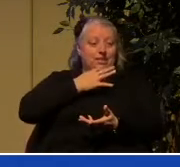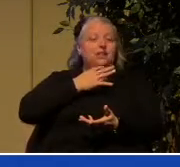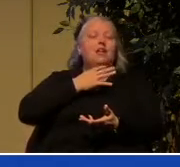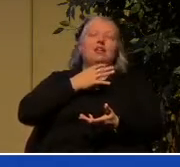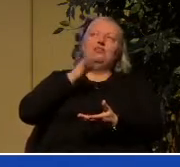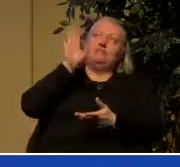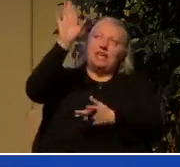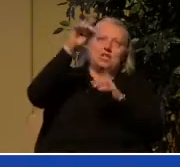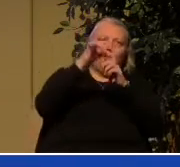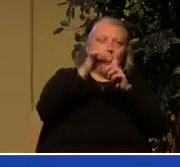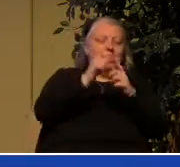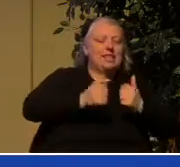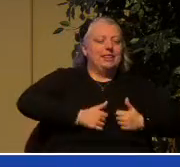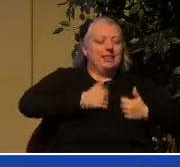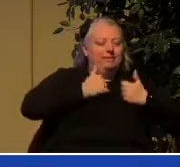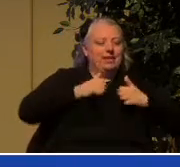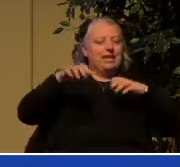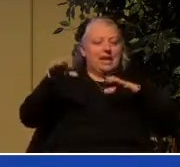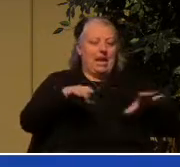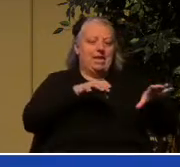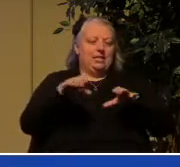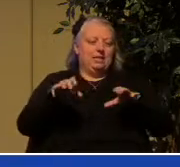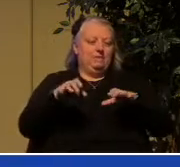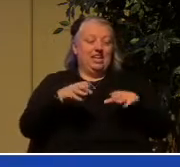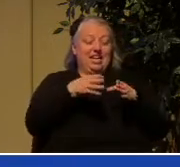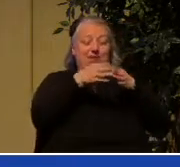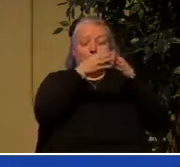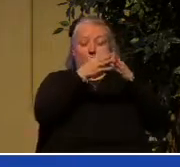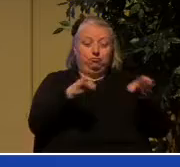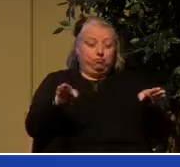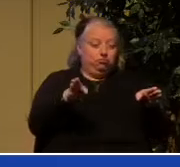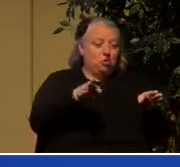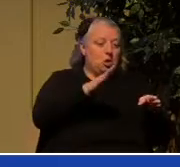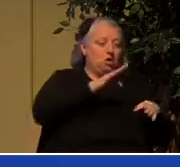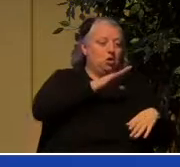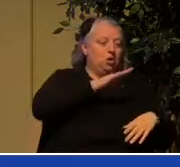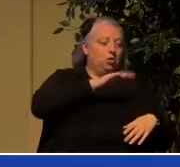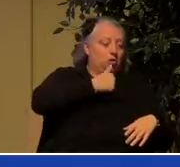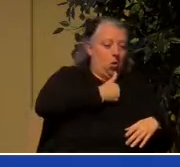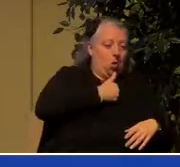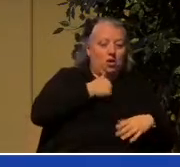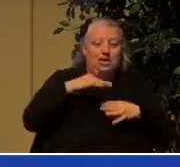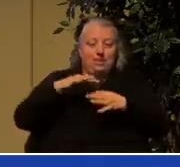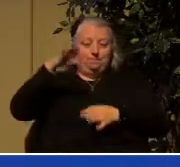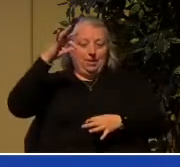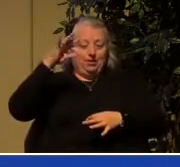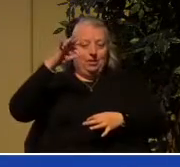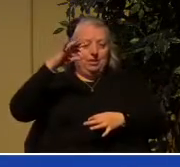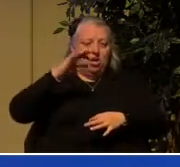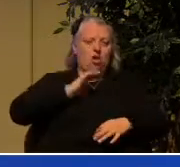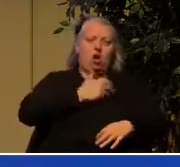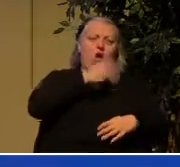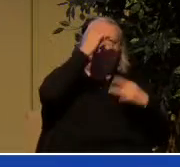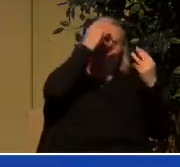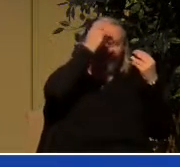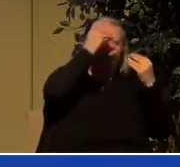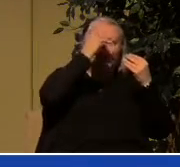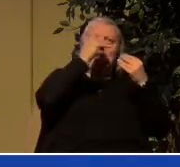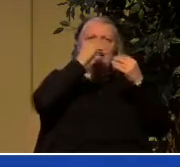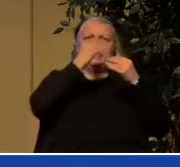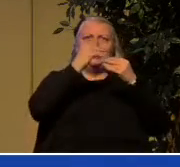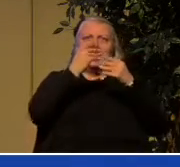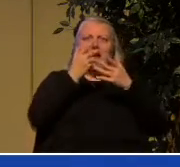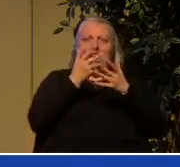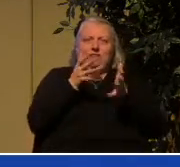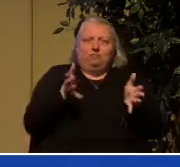it divides soul from spirit it lays bare our thoughts and our motivations and if we will but yield to that